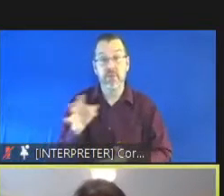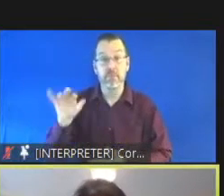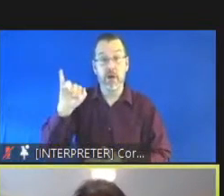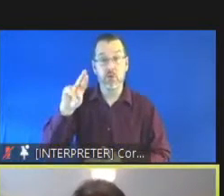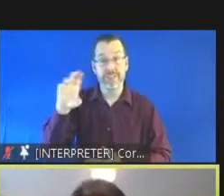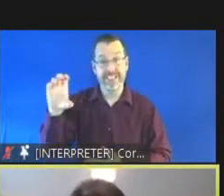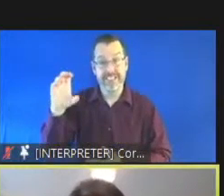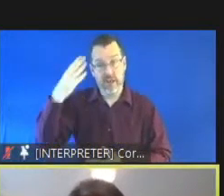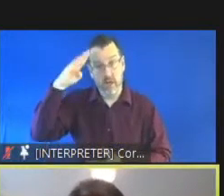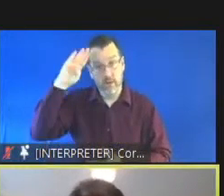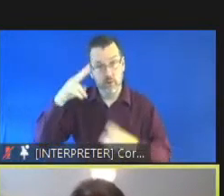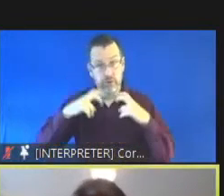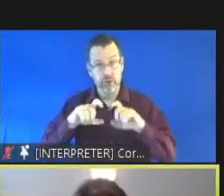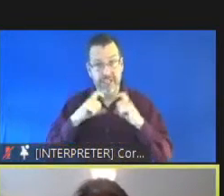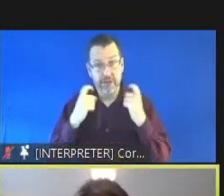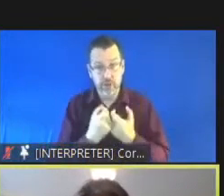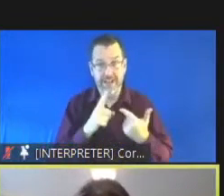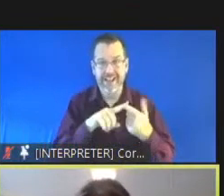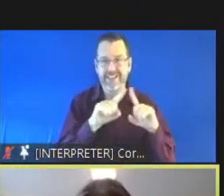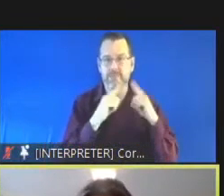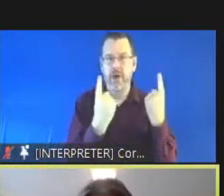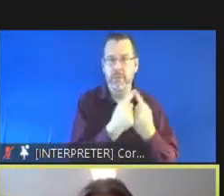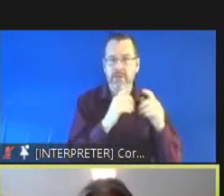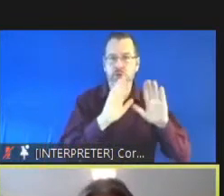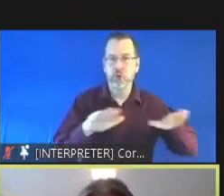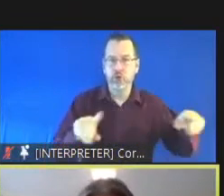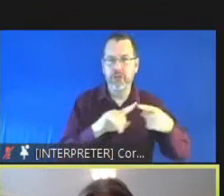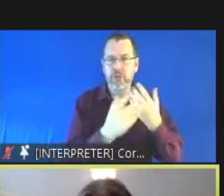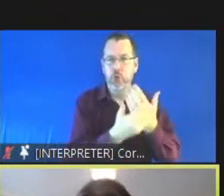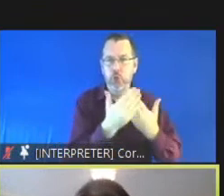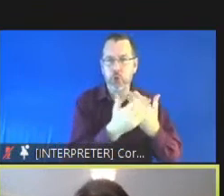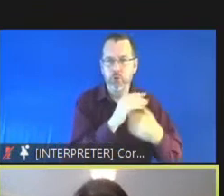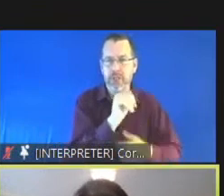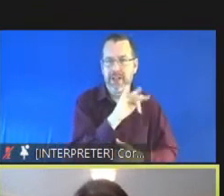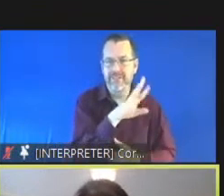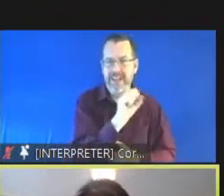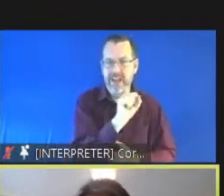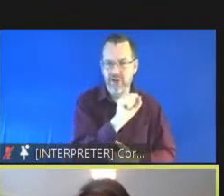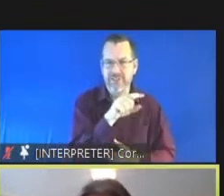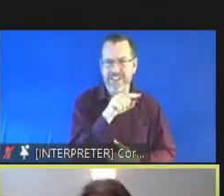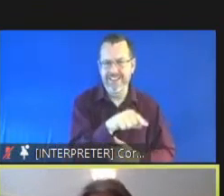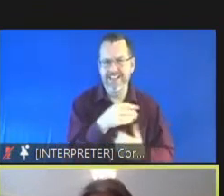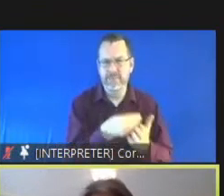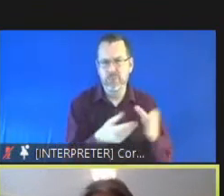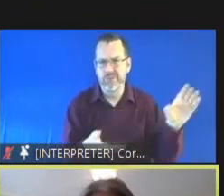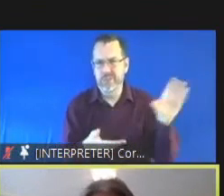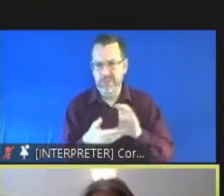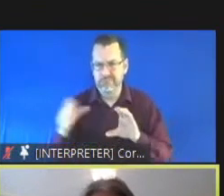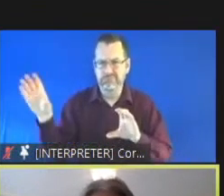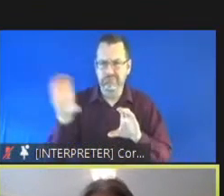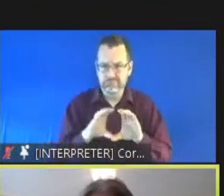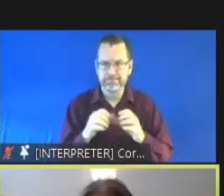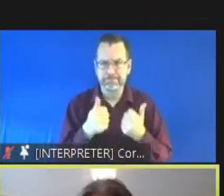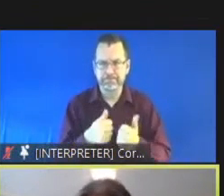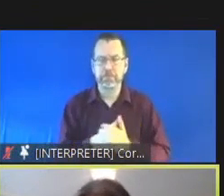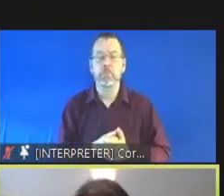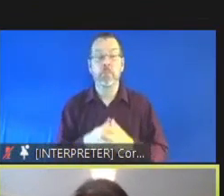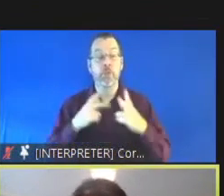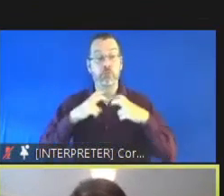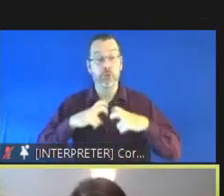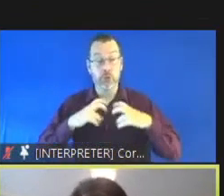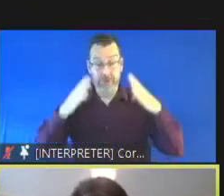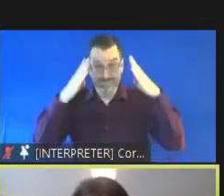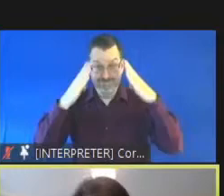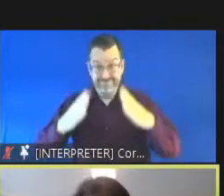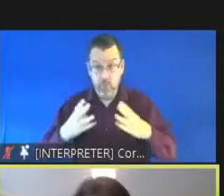department of children and youth affairs coalesce uh strand of funding uh which really looked to identify